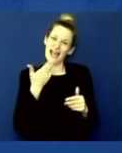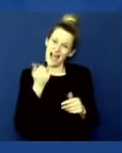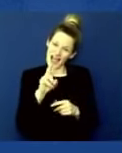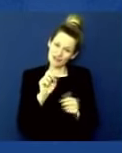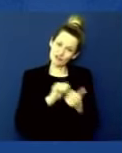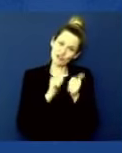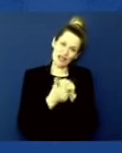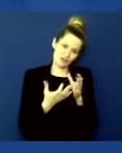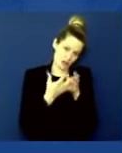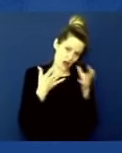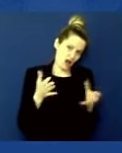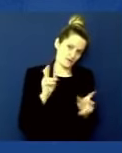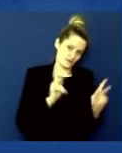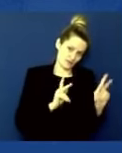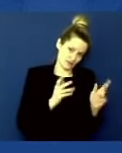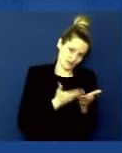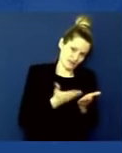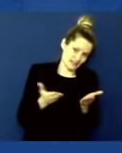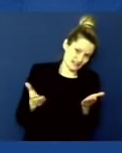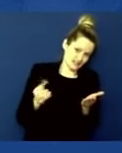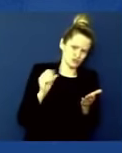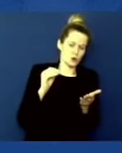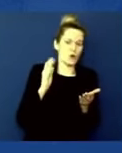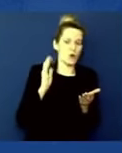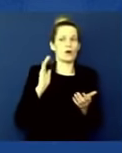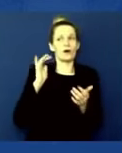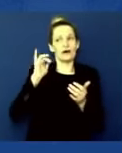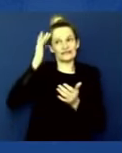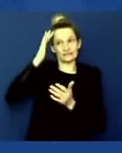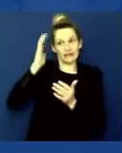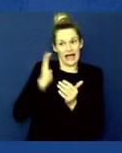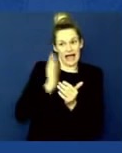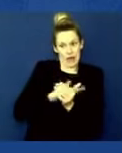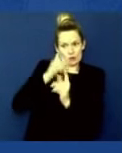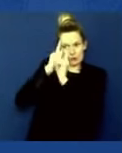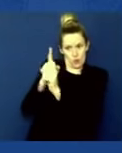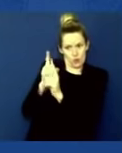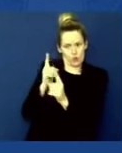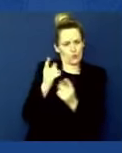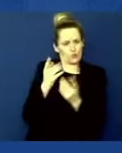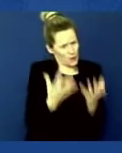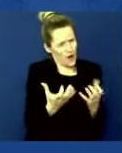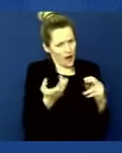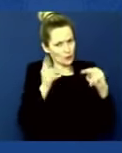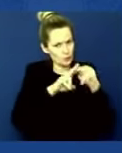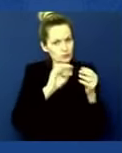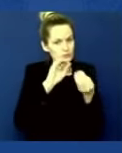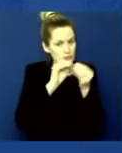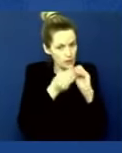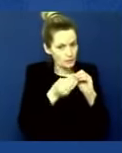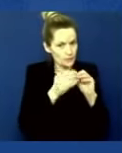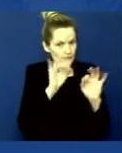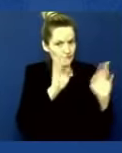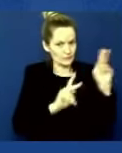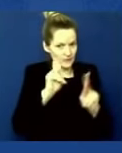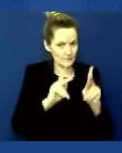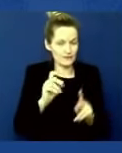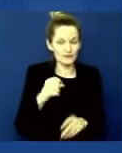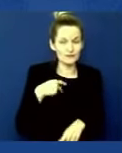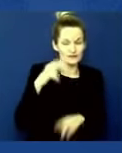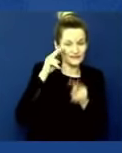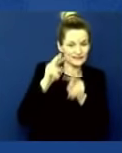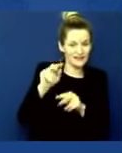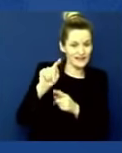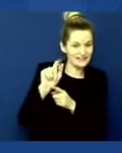we're getting out. And will the Taliban agree to an extension in the past August 31st? We've discussed a lot with the Taliban. They've been